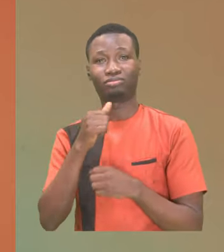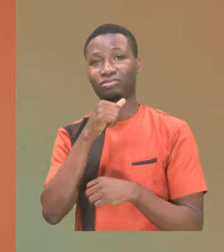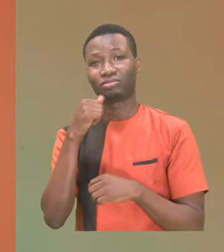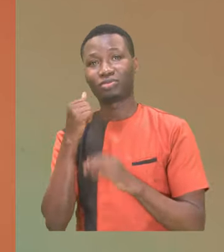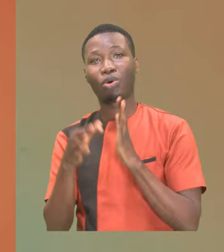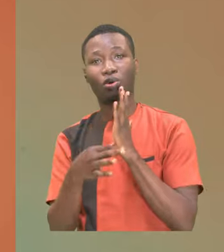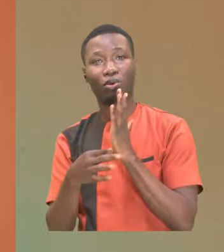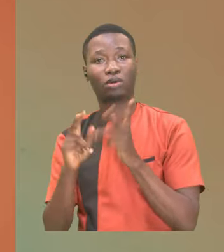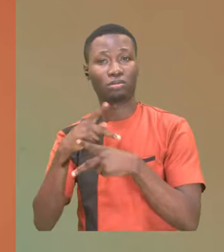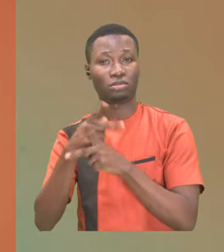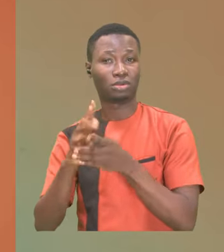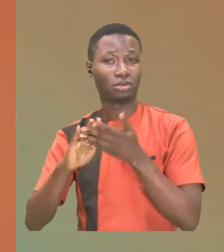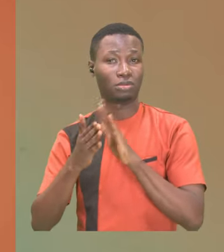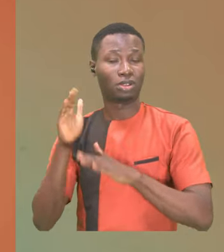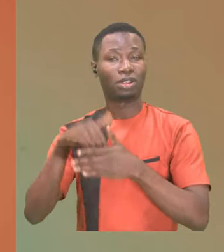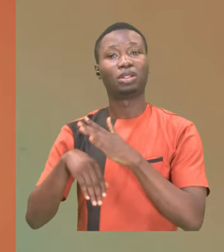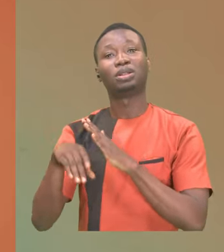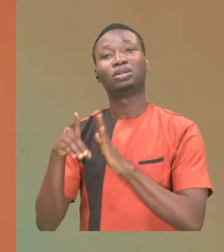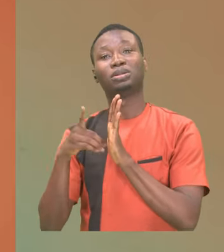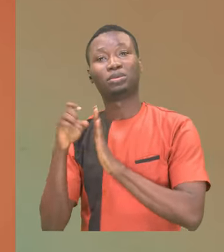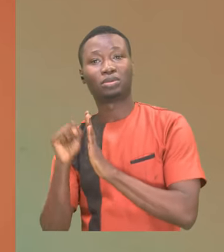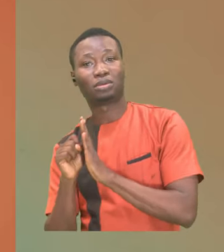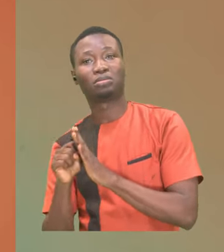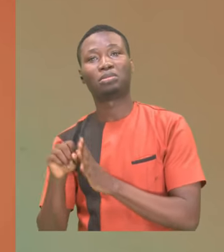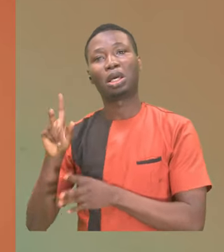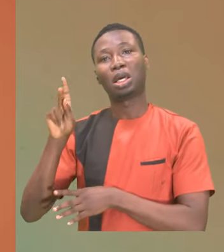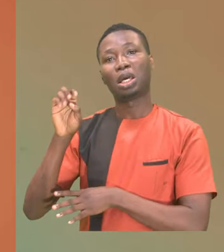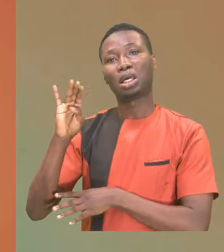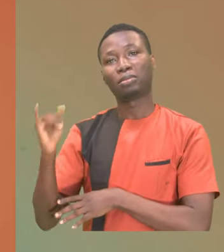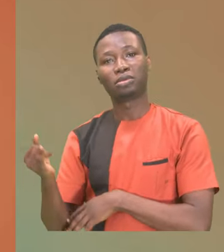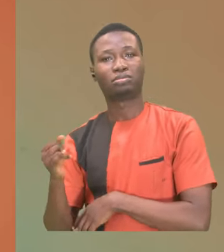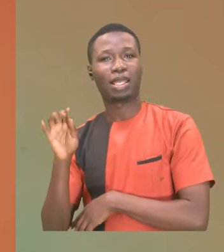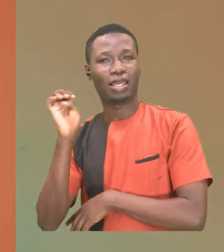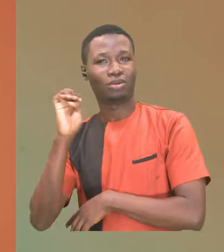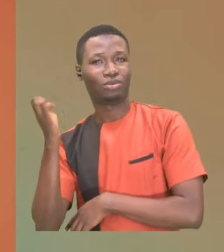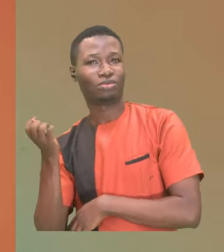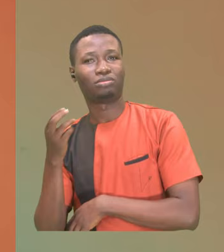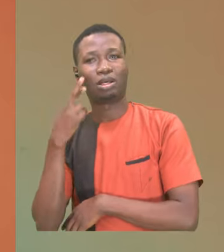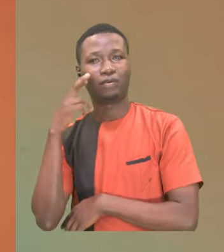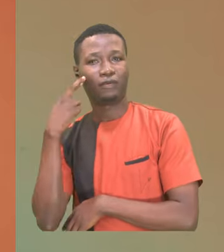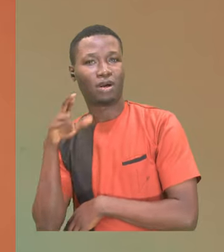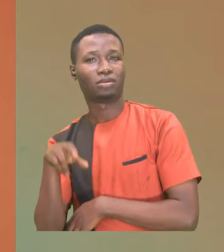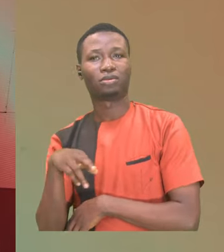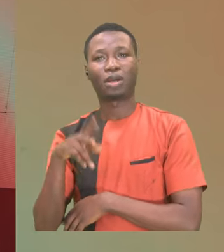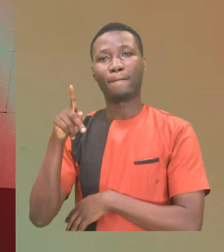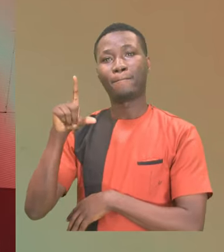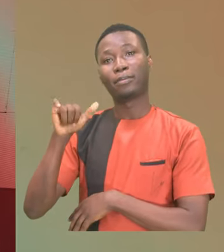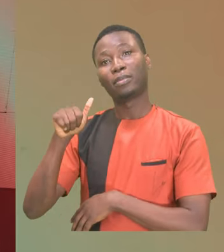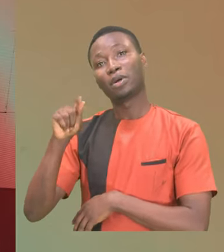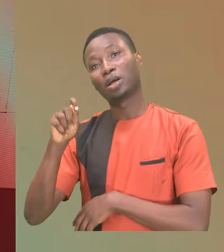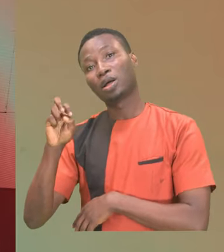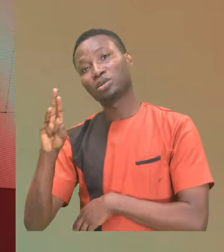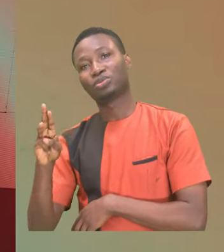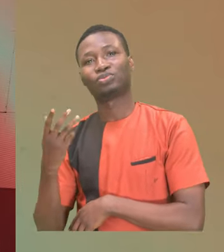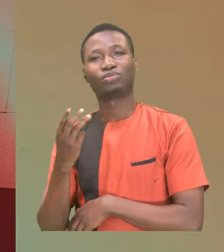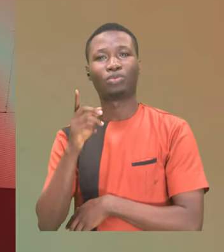in the Delta, in Kebe, in Inugu, in Bon, in rivers, in Plateau, Anundu, and in all